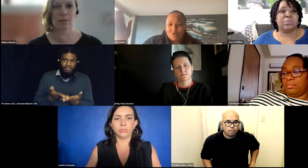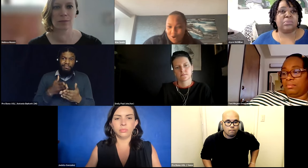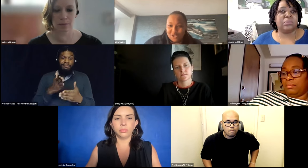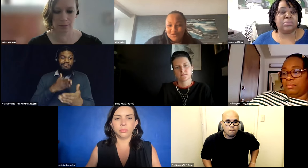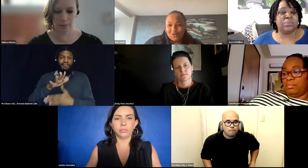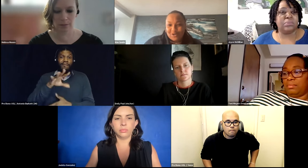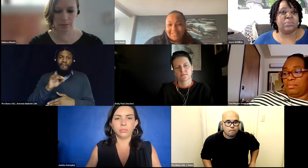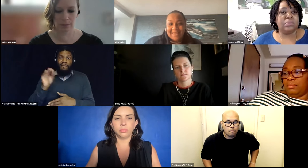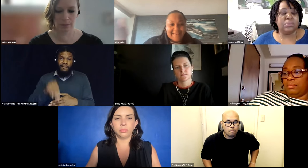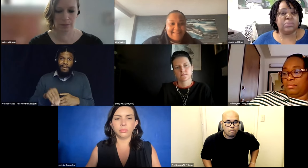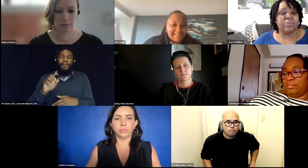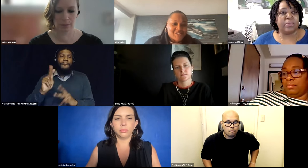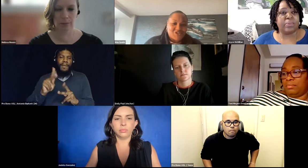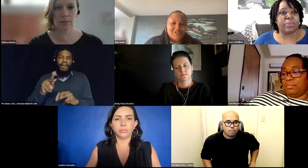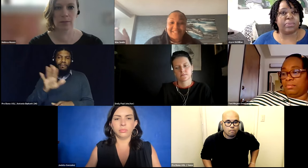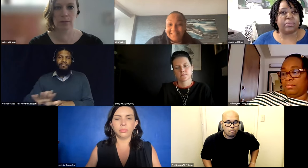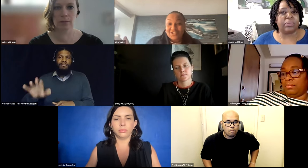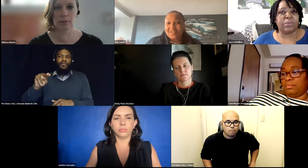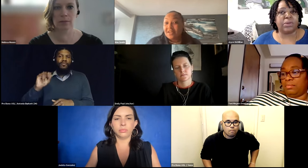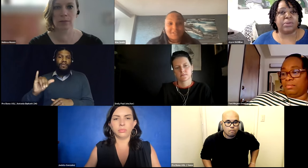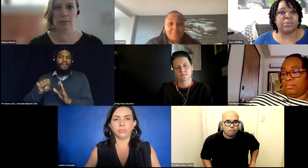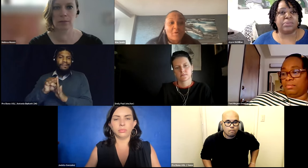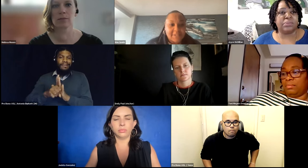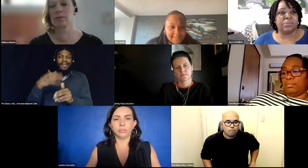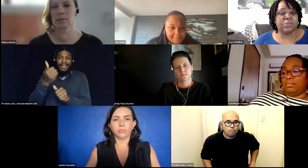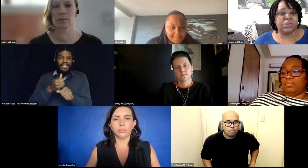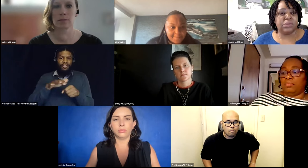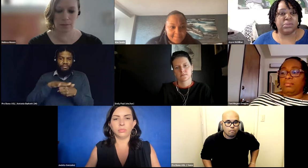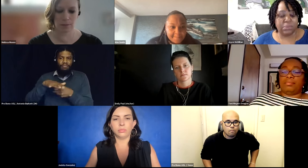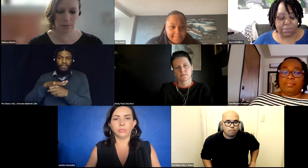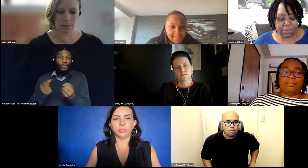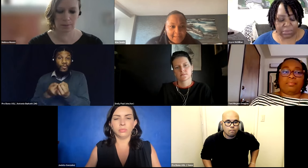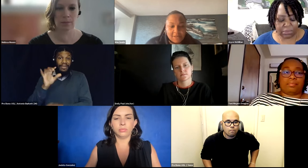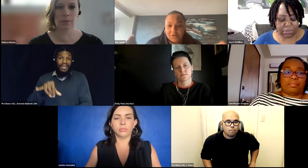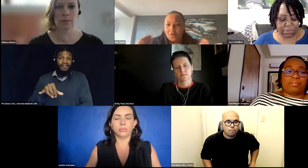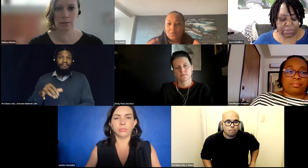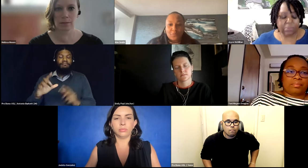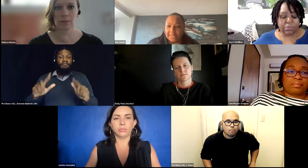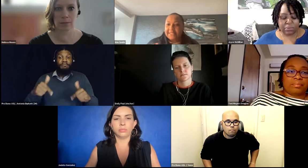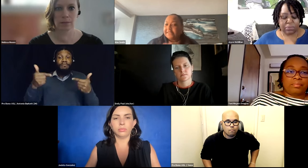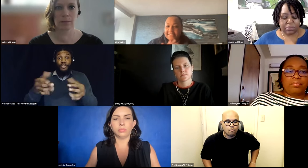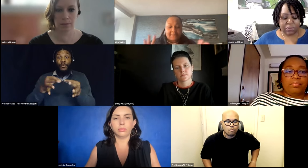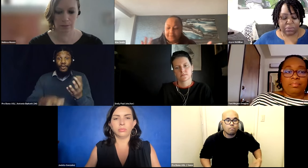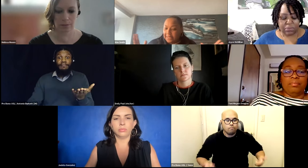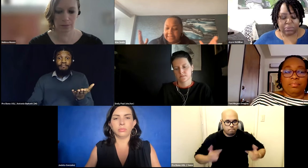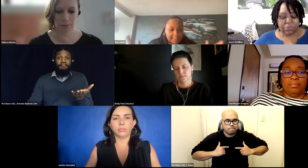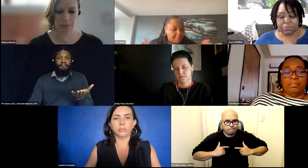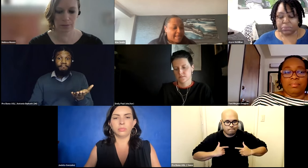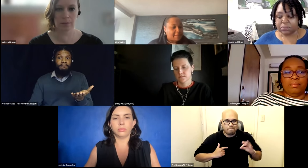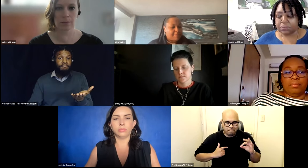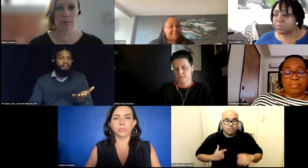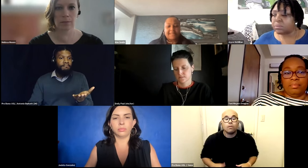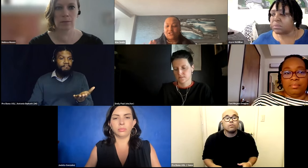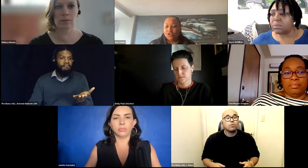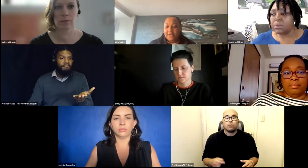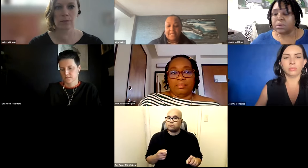people across new york state in each jurisdiction supports it so really just getting